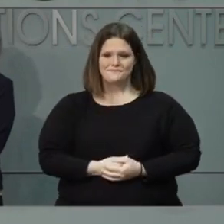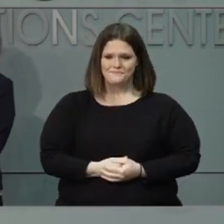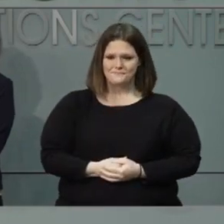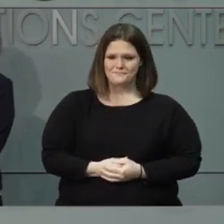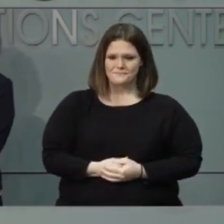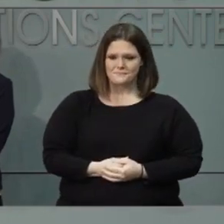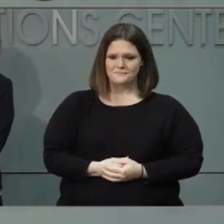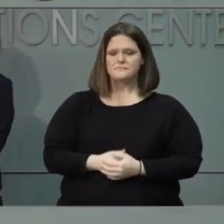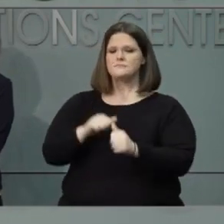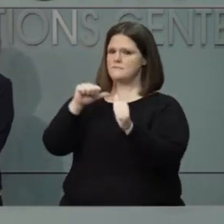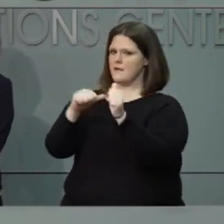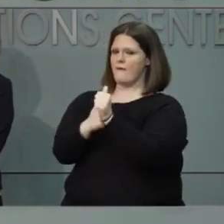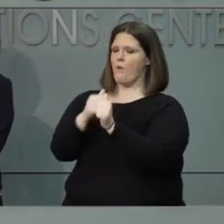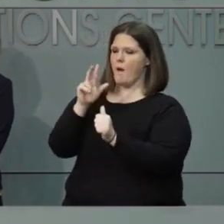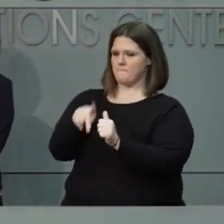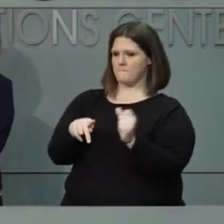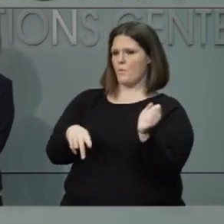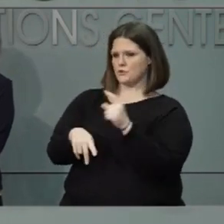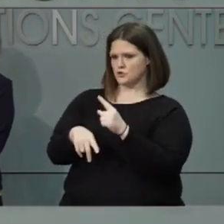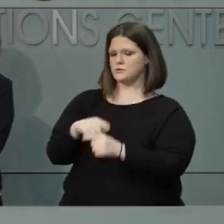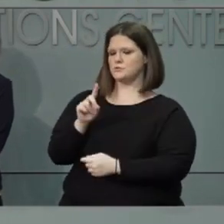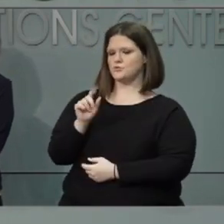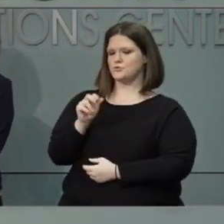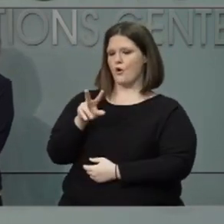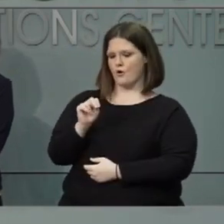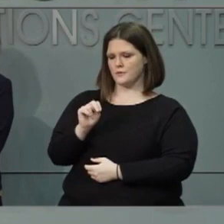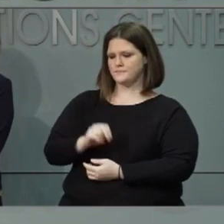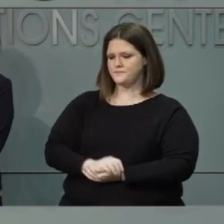We have a follow-up. Dawn Vaughn, News & Observer.